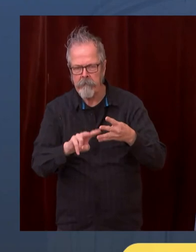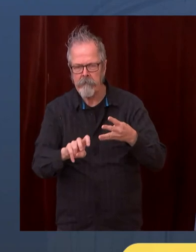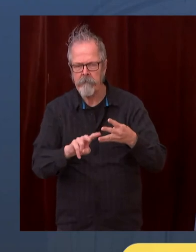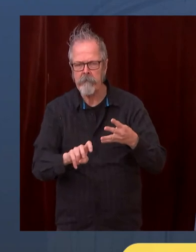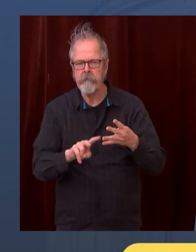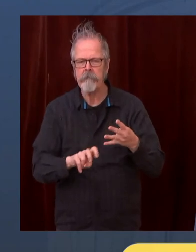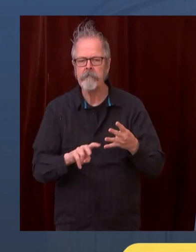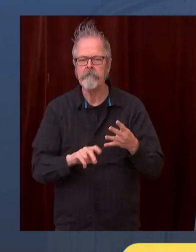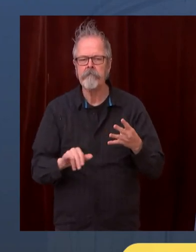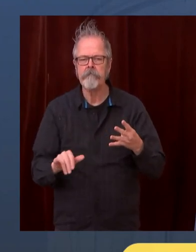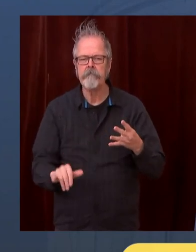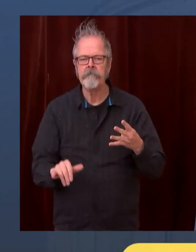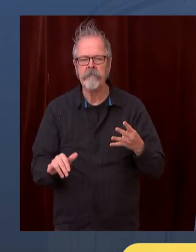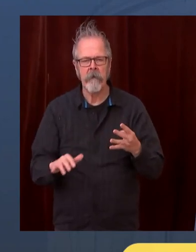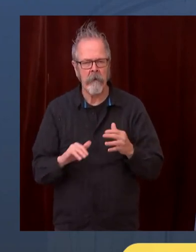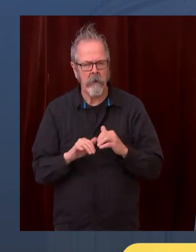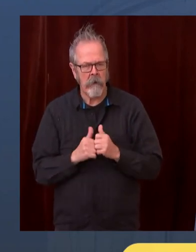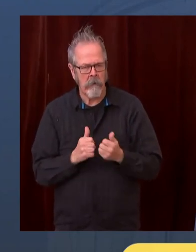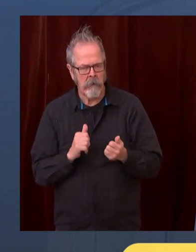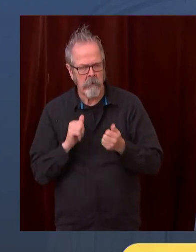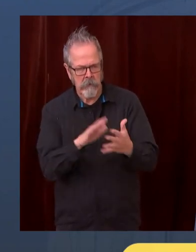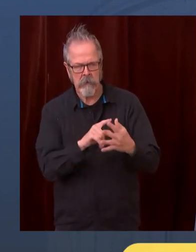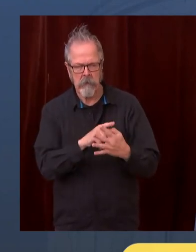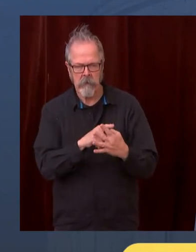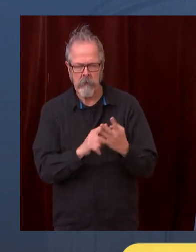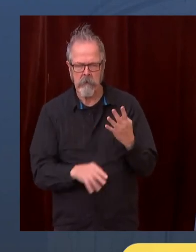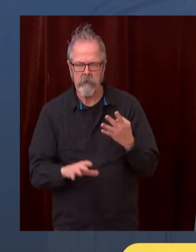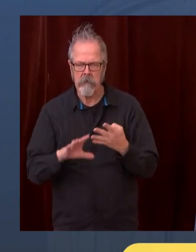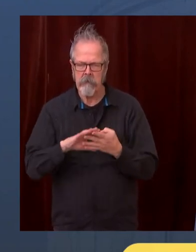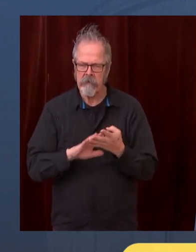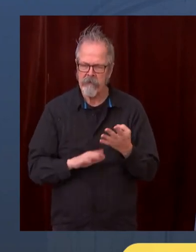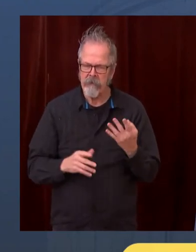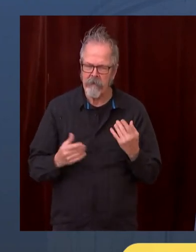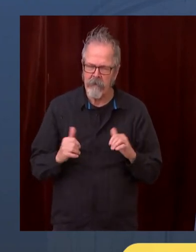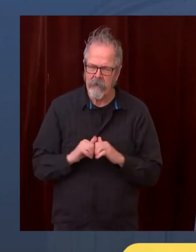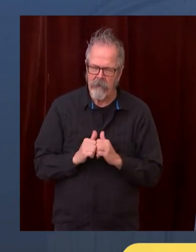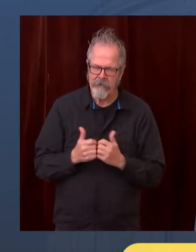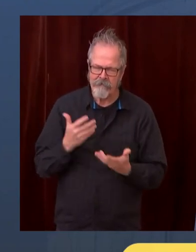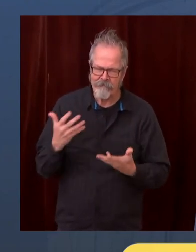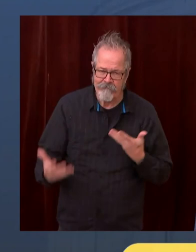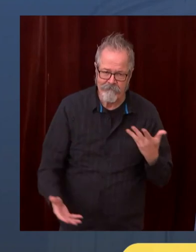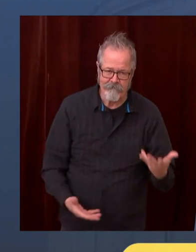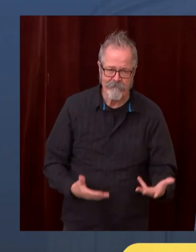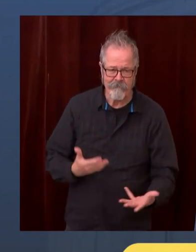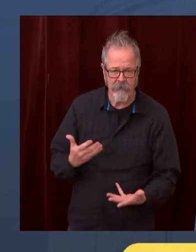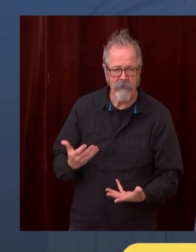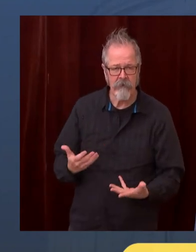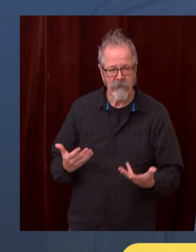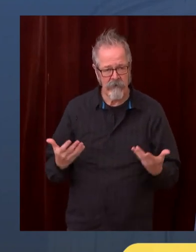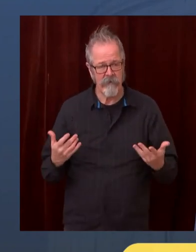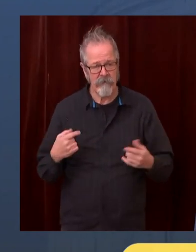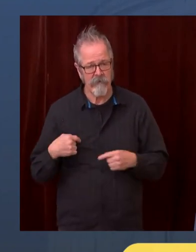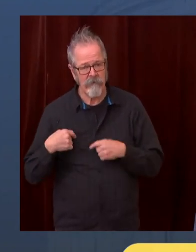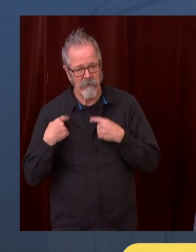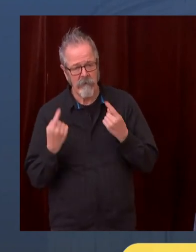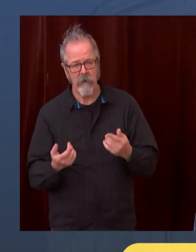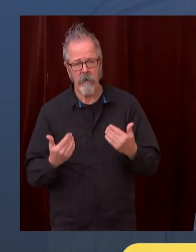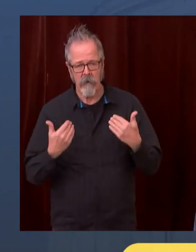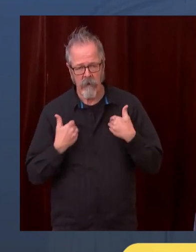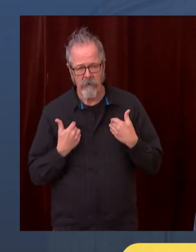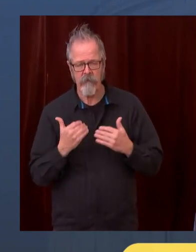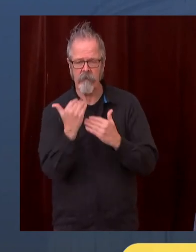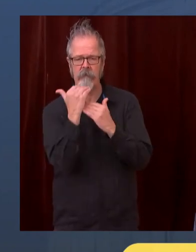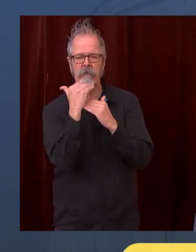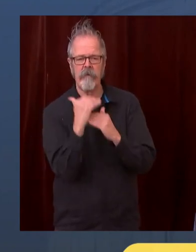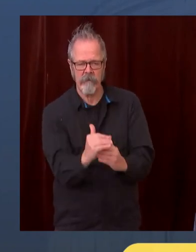important. And so we've had a limitation on retail for some time. think, Nicole,